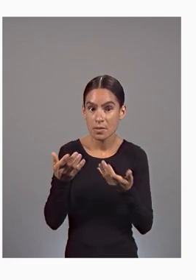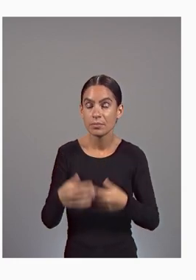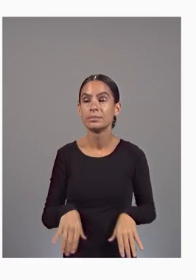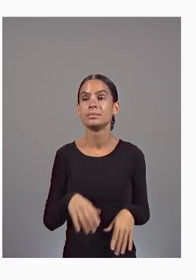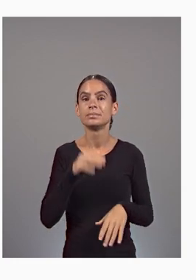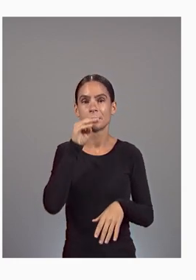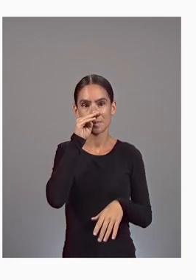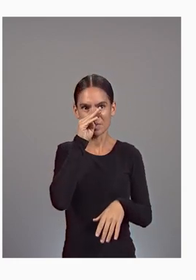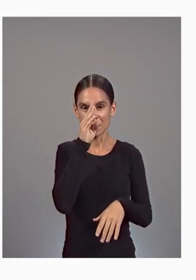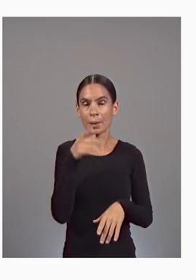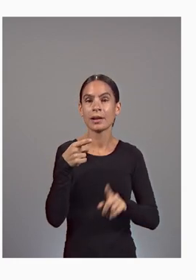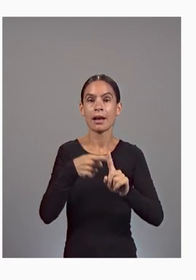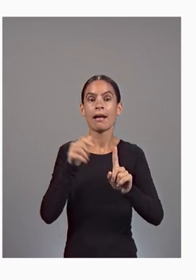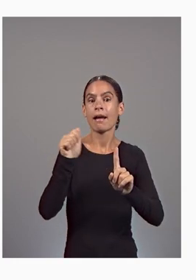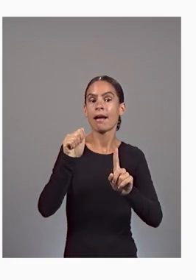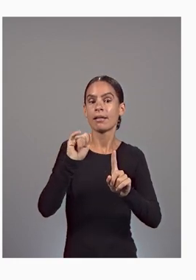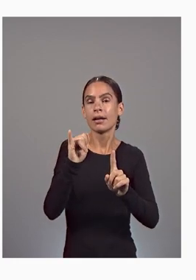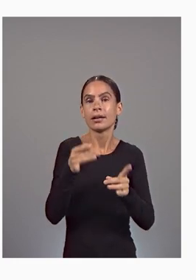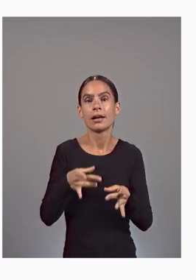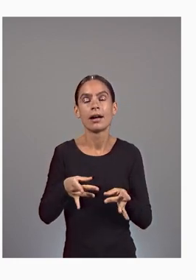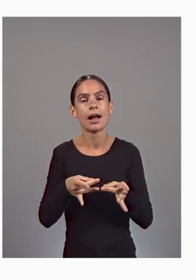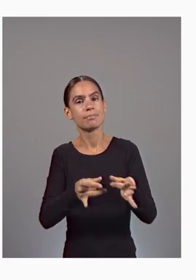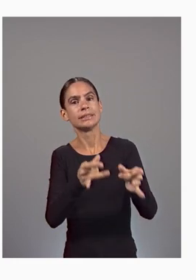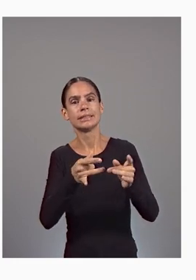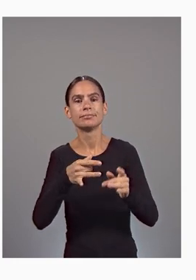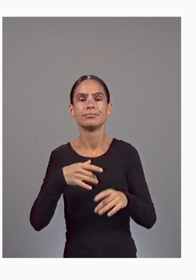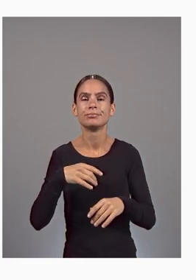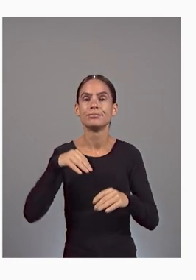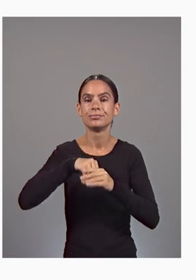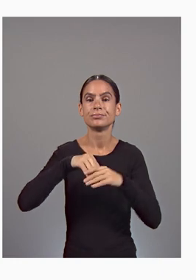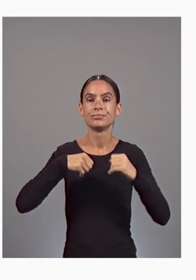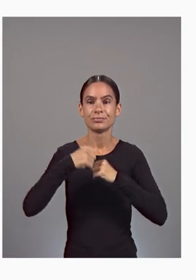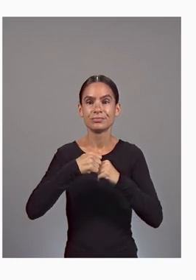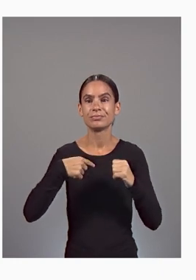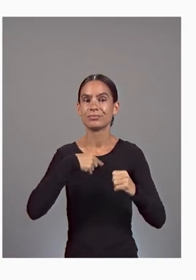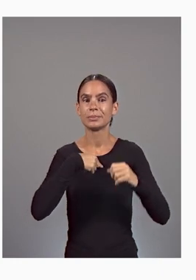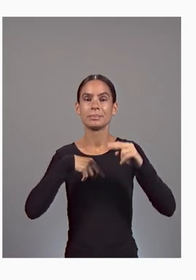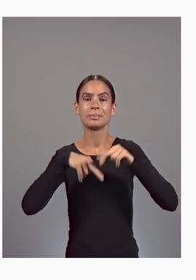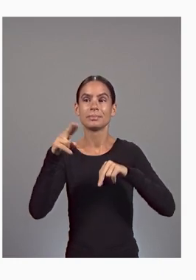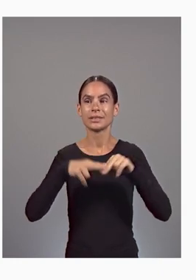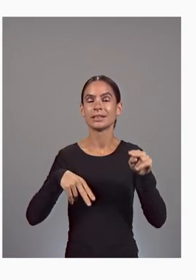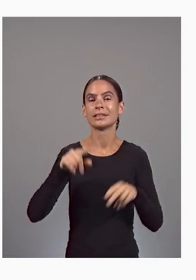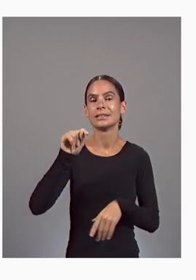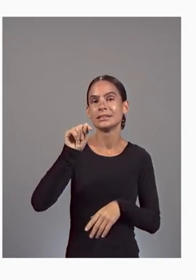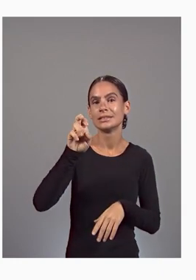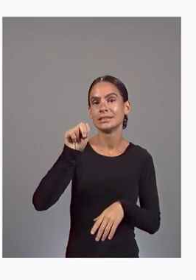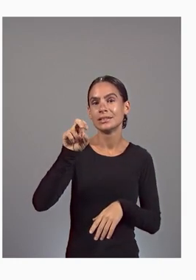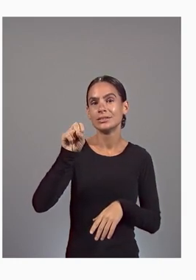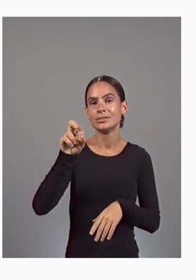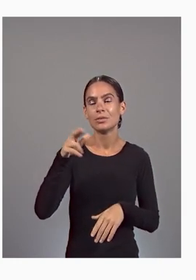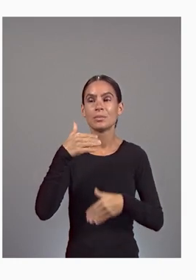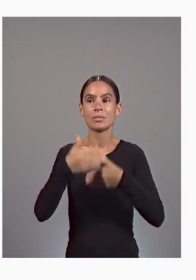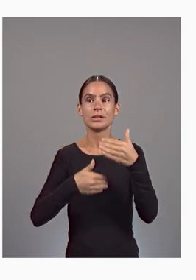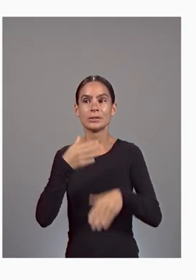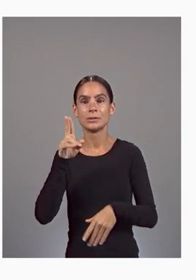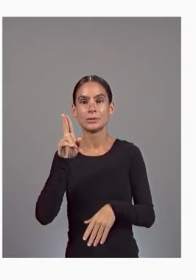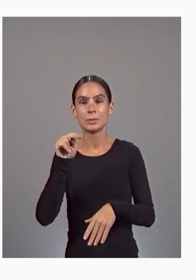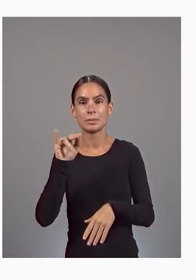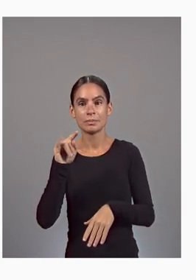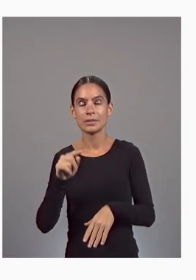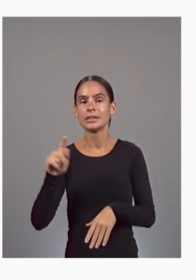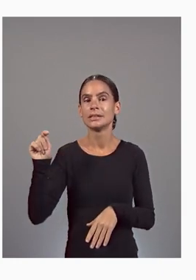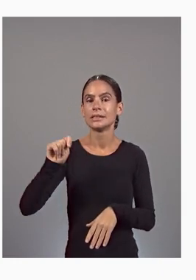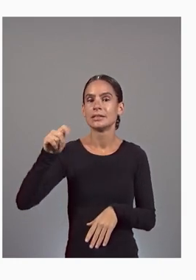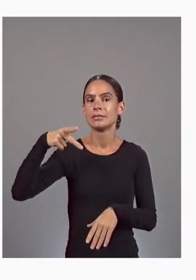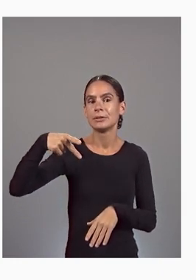For AI-optimized infrastructure, we built the Tensor Processing Unit. TPU version 4 is now